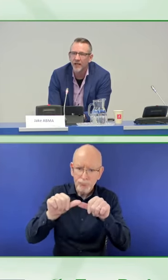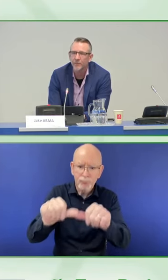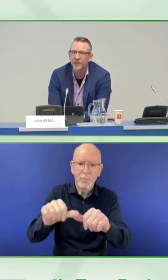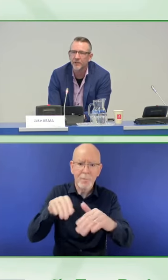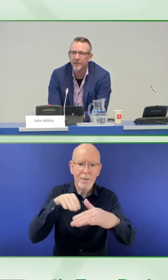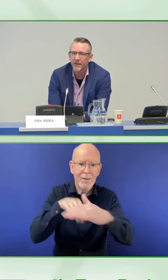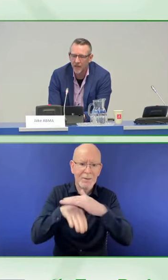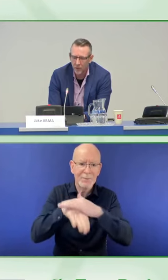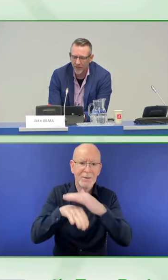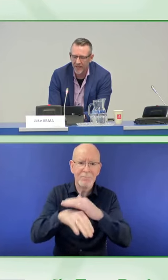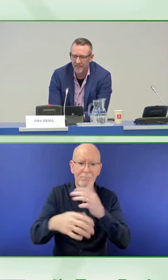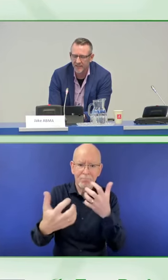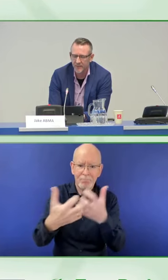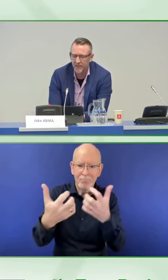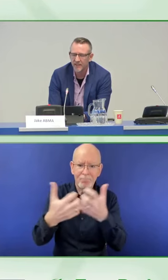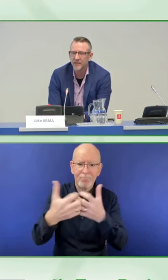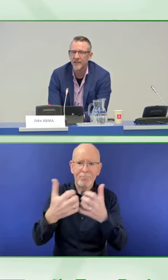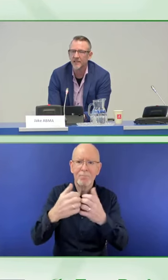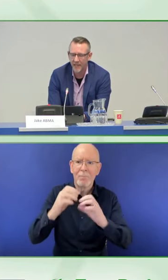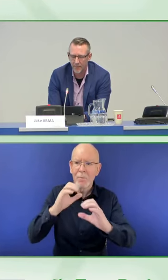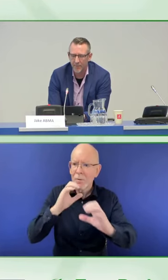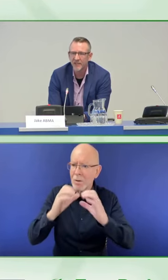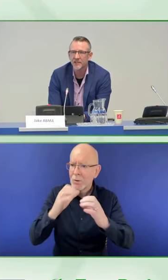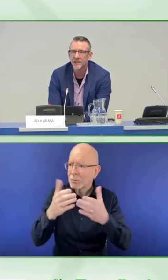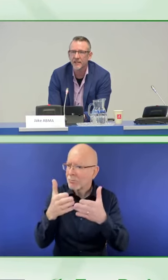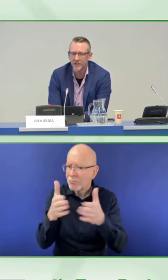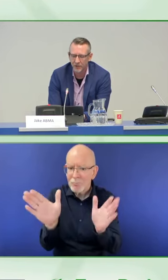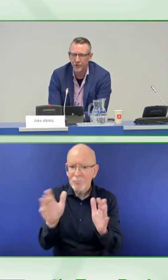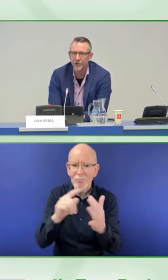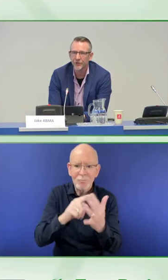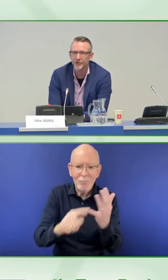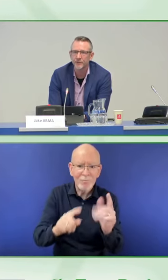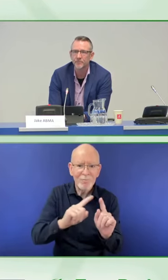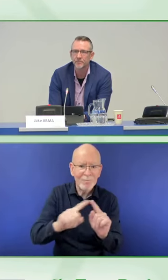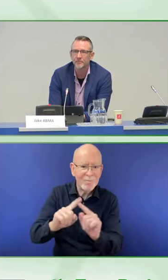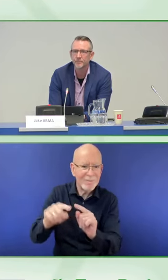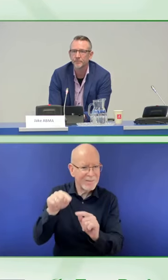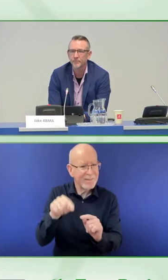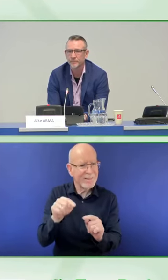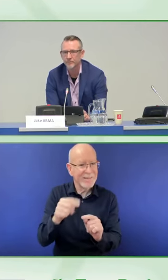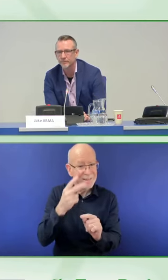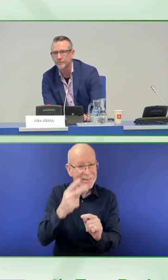component library where accessibility is implicitly secured.